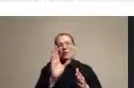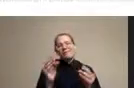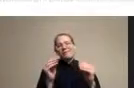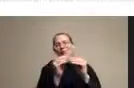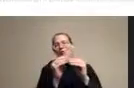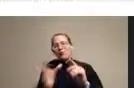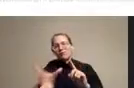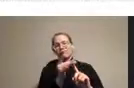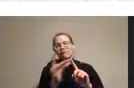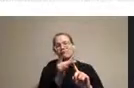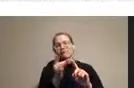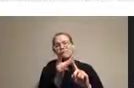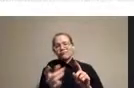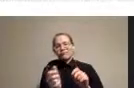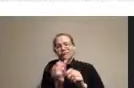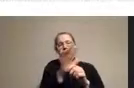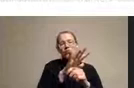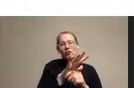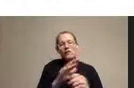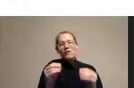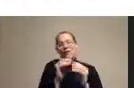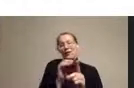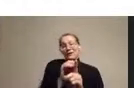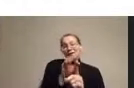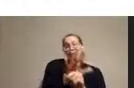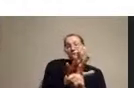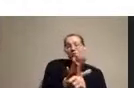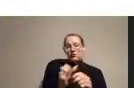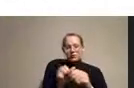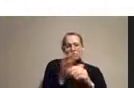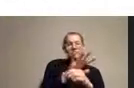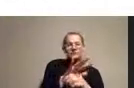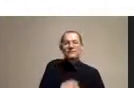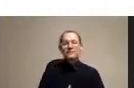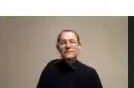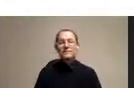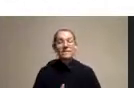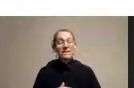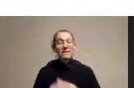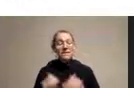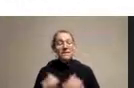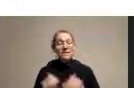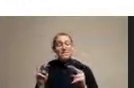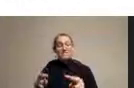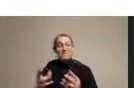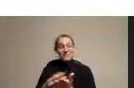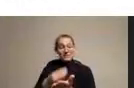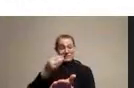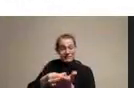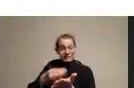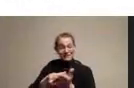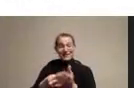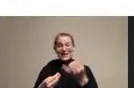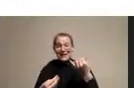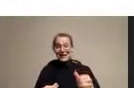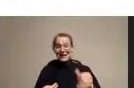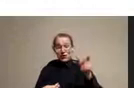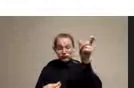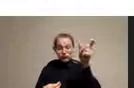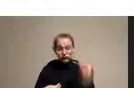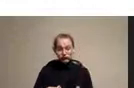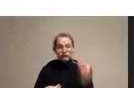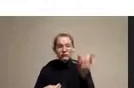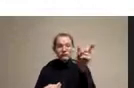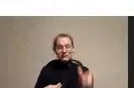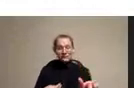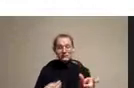health among people who are disadvantaged. So, for example, you look at income here and you look at the yellow bar. The yellow bar is having illness